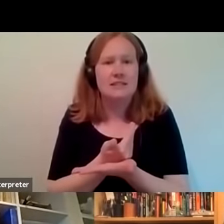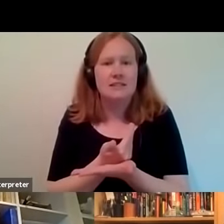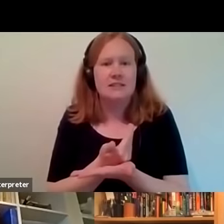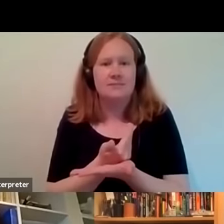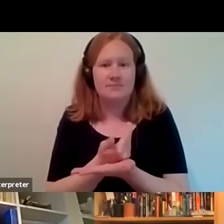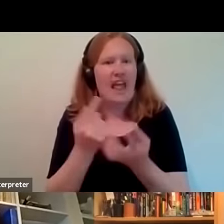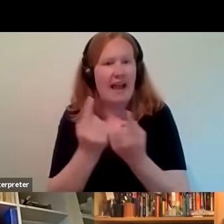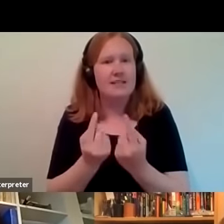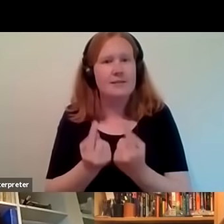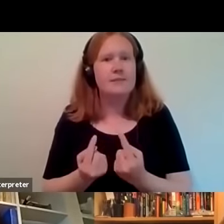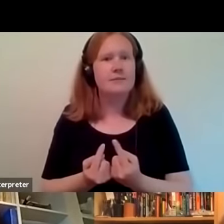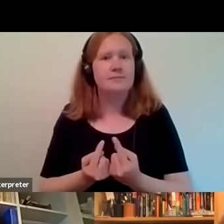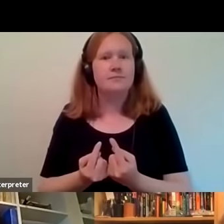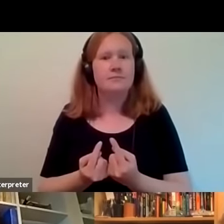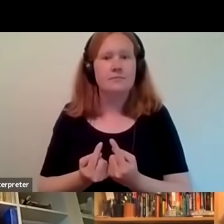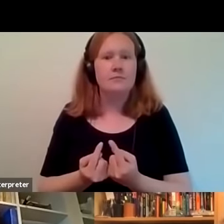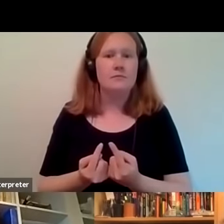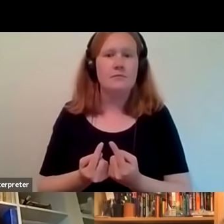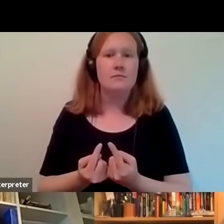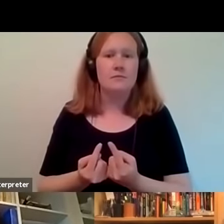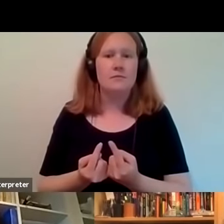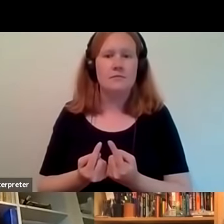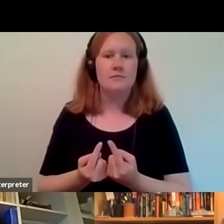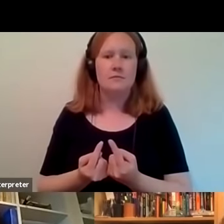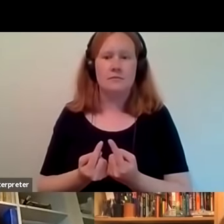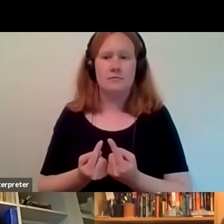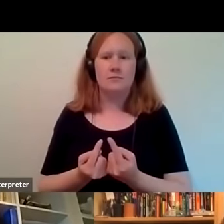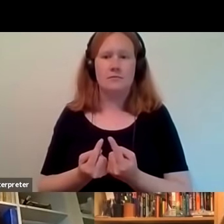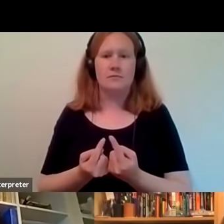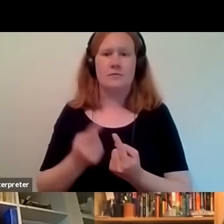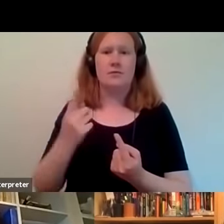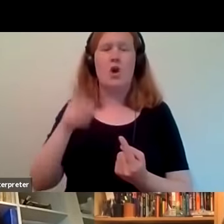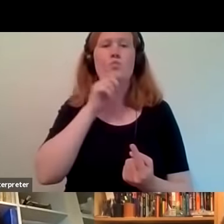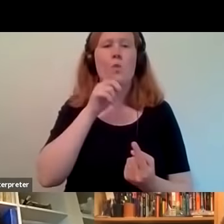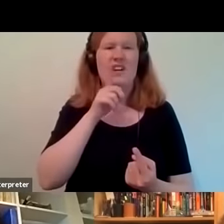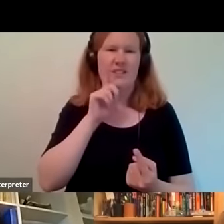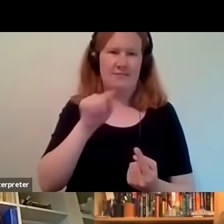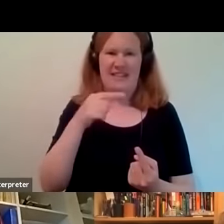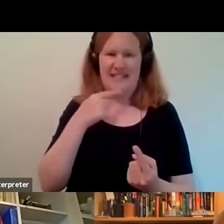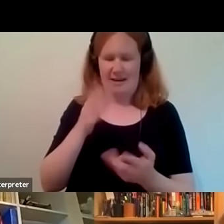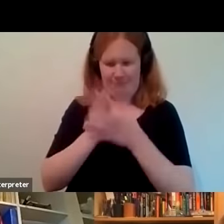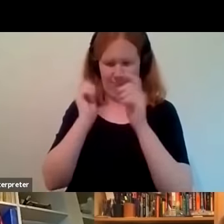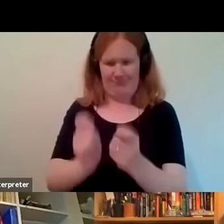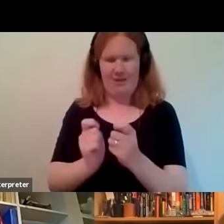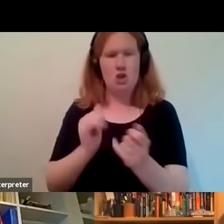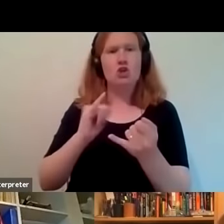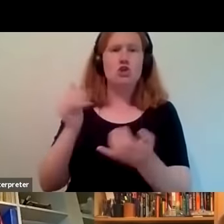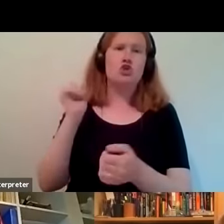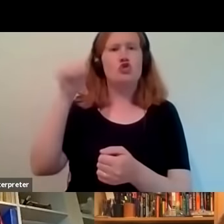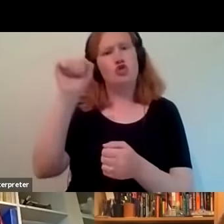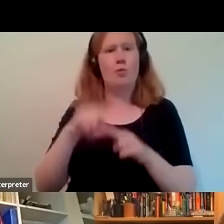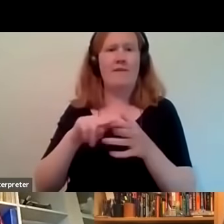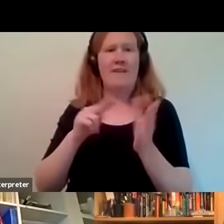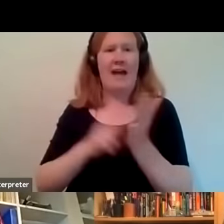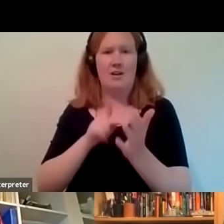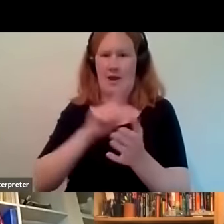items in one case um i came across i called her the super fan who collected everything including the ticket to the